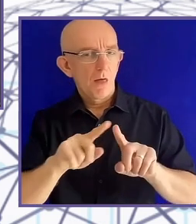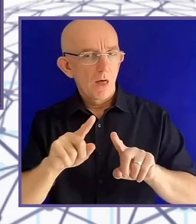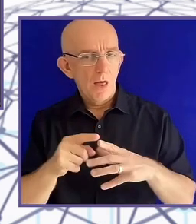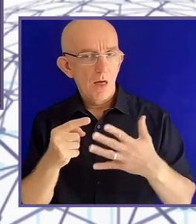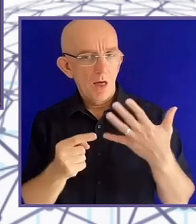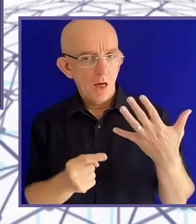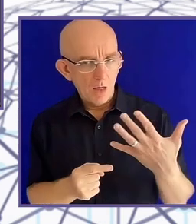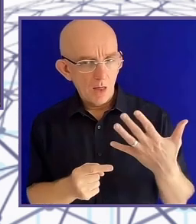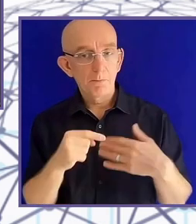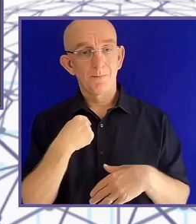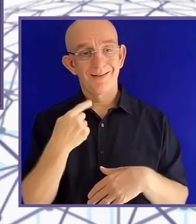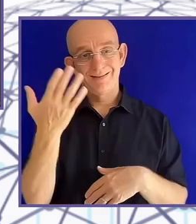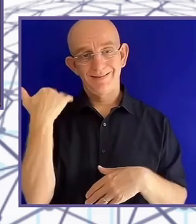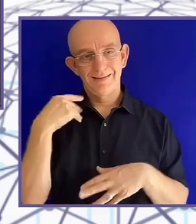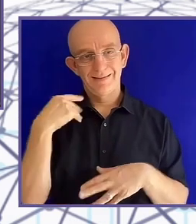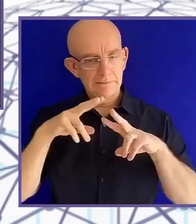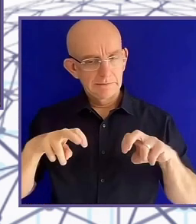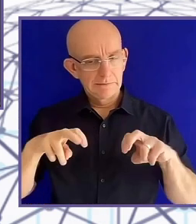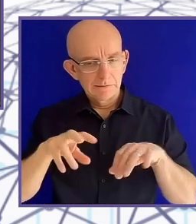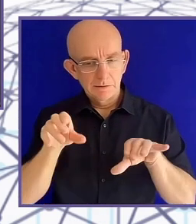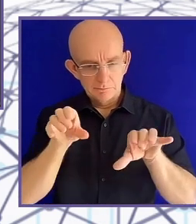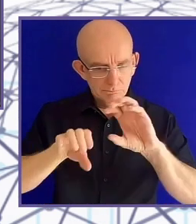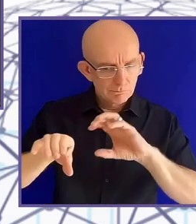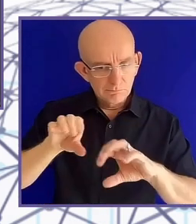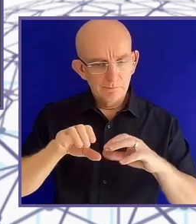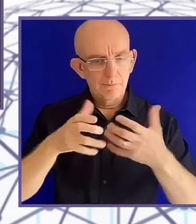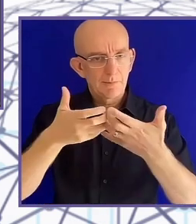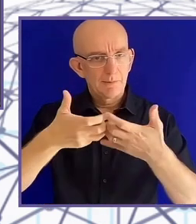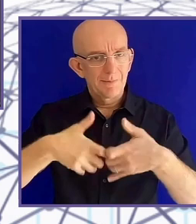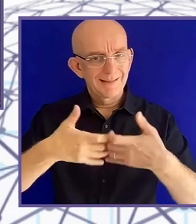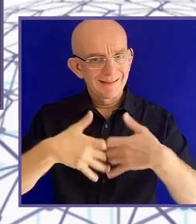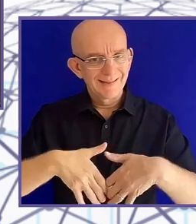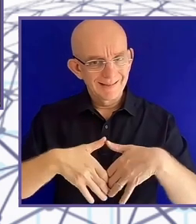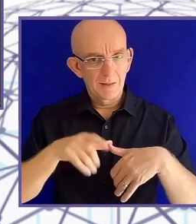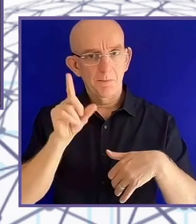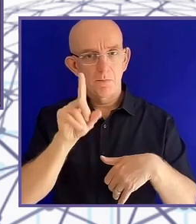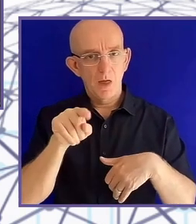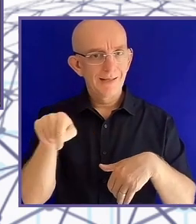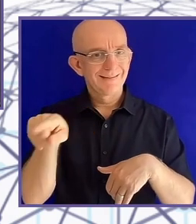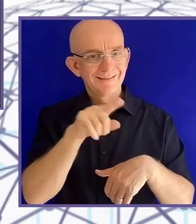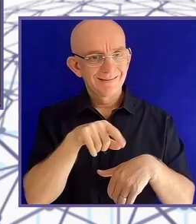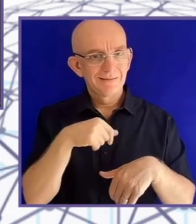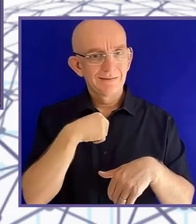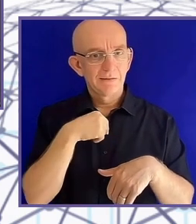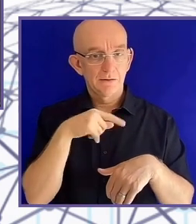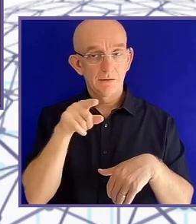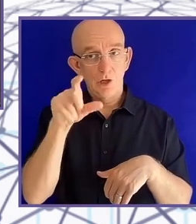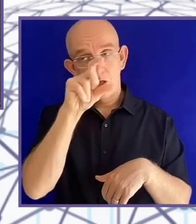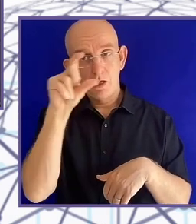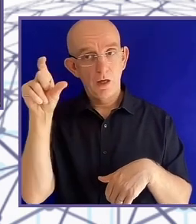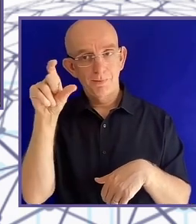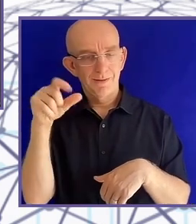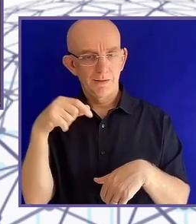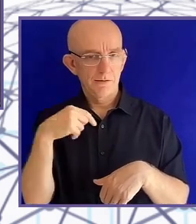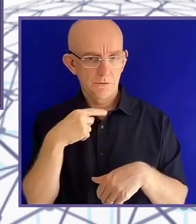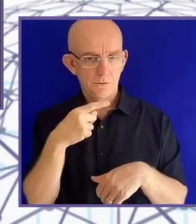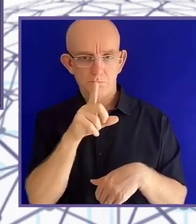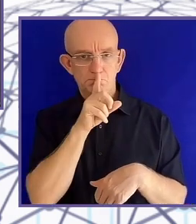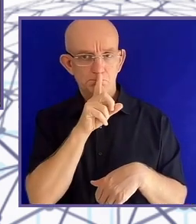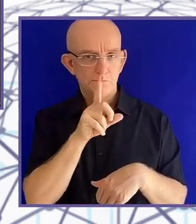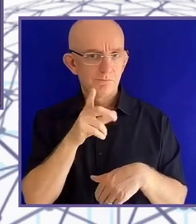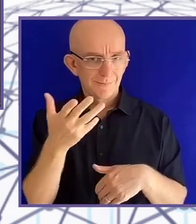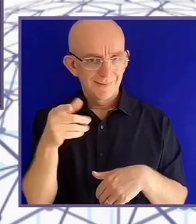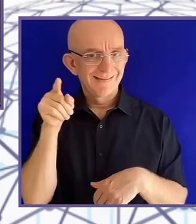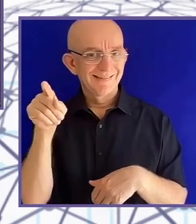exoskeleton as part of research. And we thought, have to have look at this. So, in fairness, there was always one person.